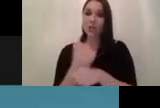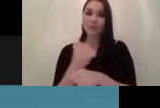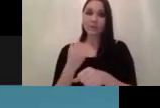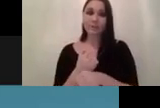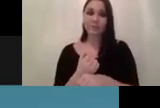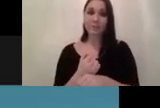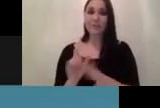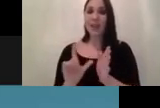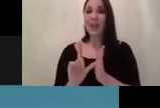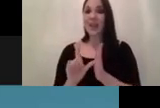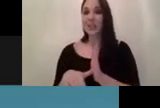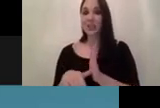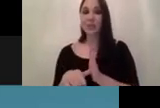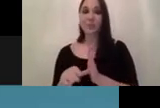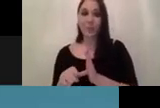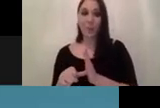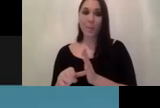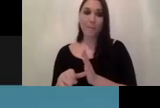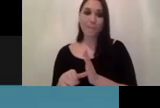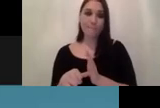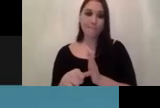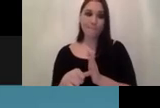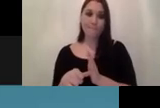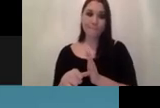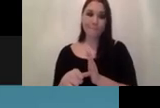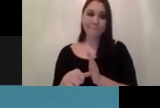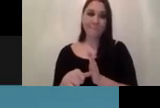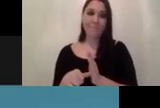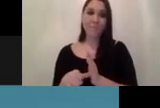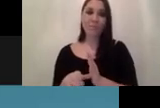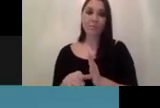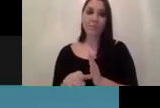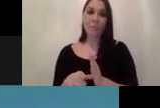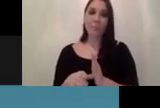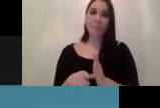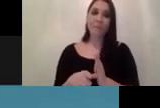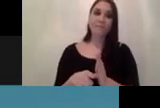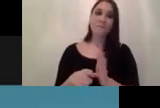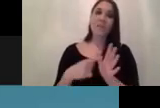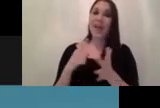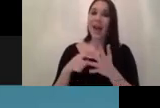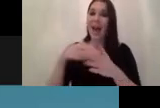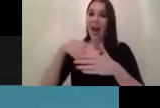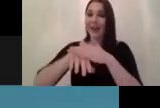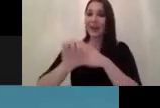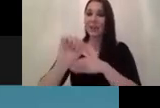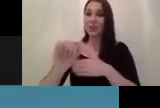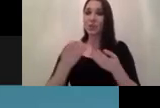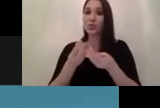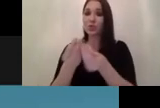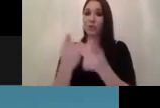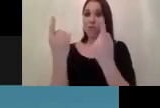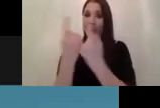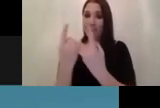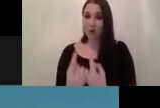first machine learning is natively ingrained into your software products and you with every step you think how